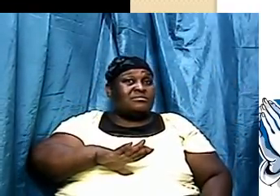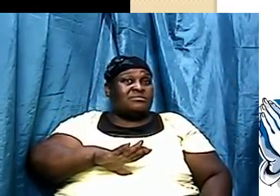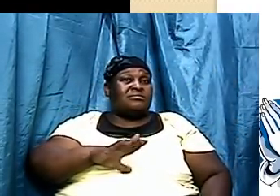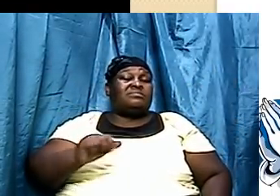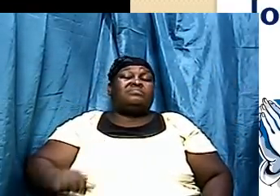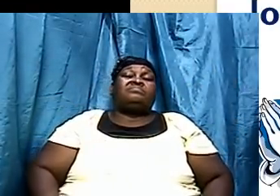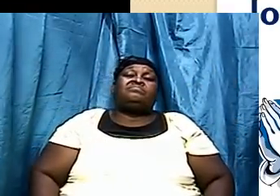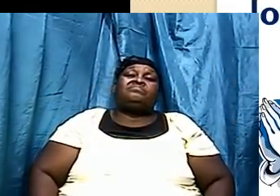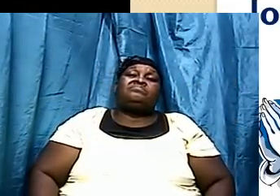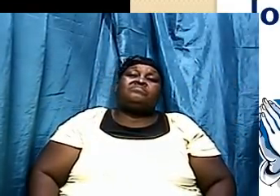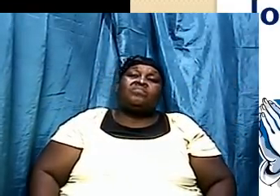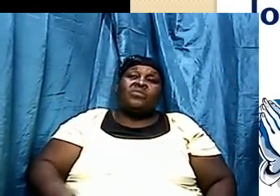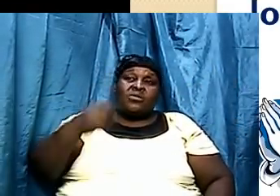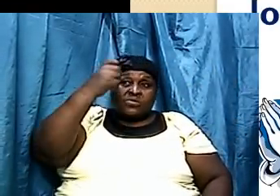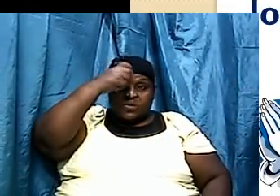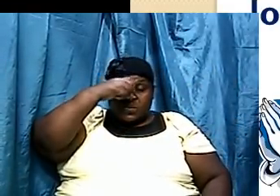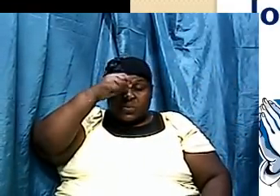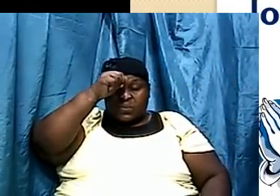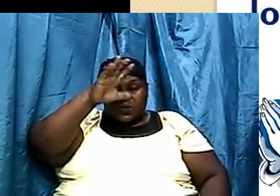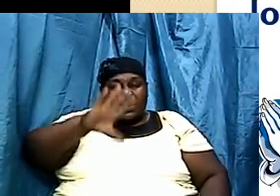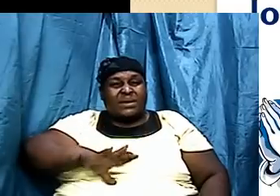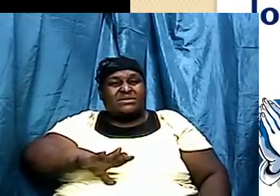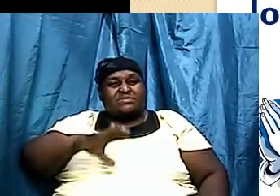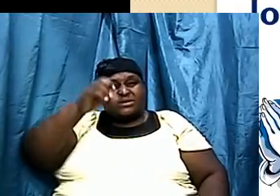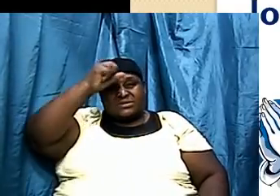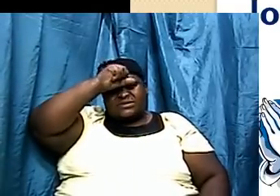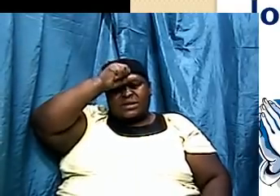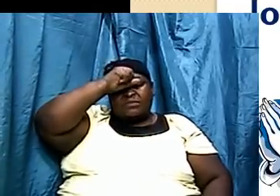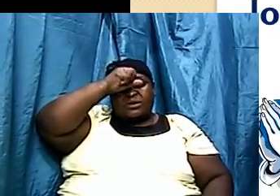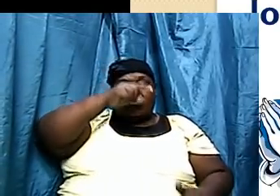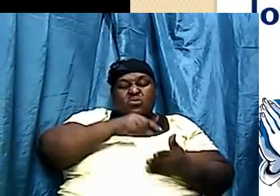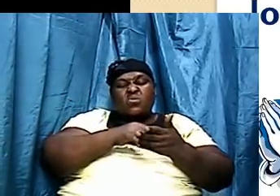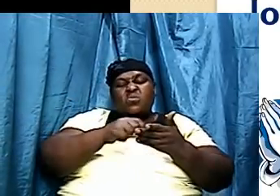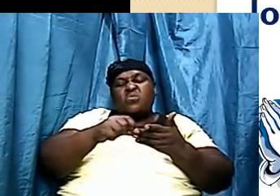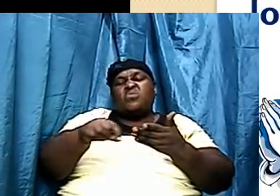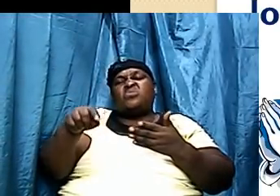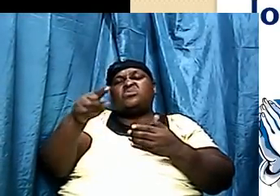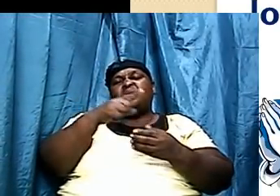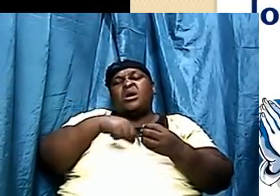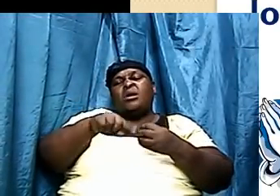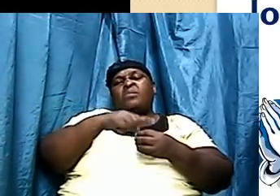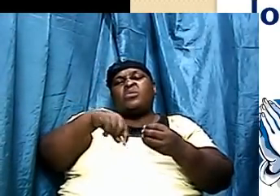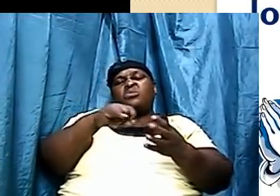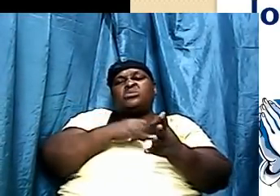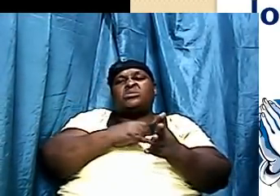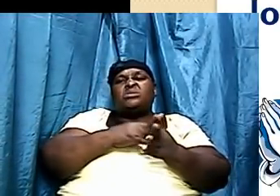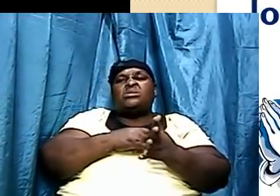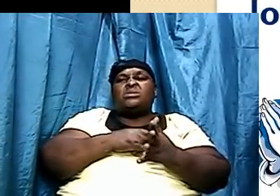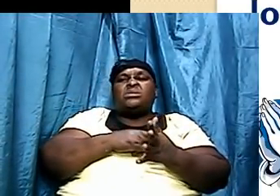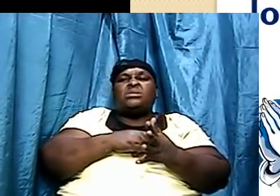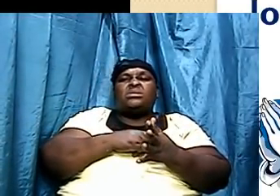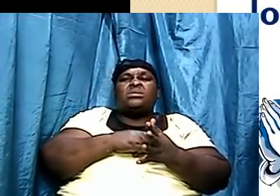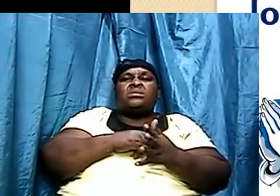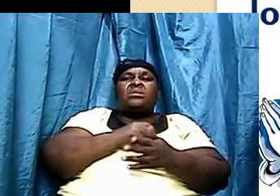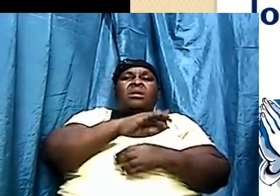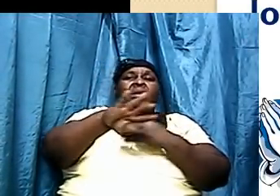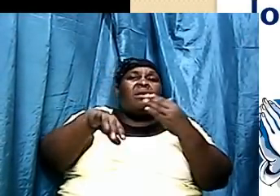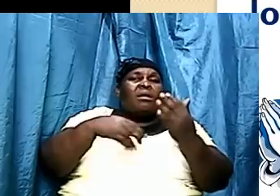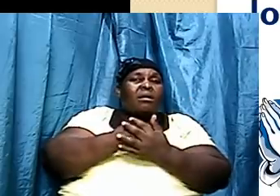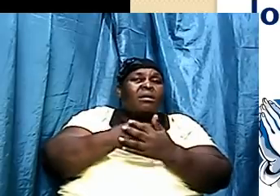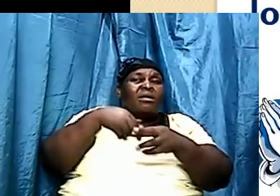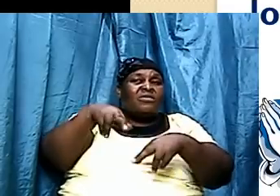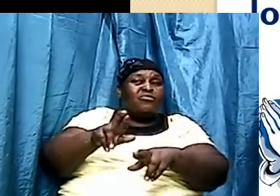but guess what the wise man Solomon also write about it Ecclesiastes chapter 1 verse 7 all the rivers run into the sea